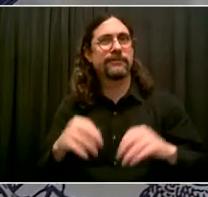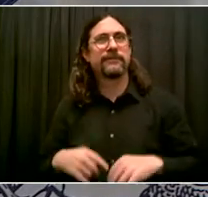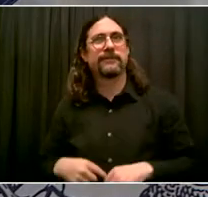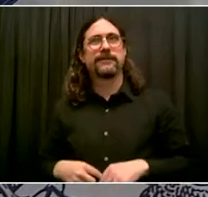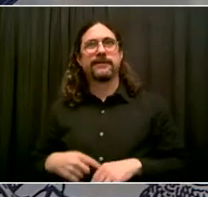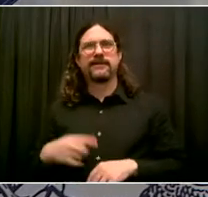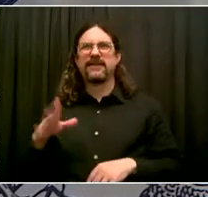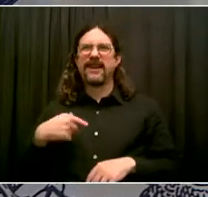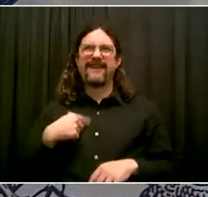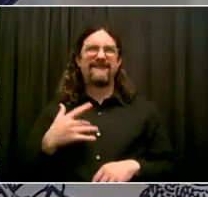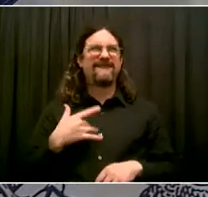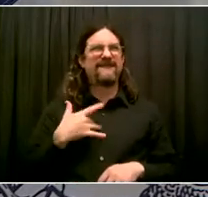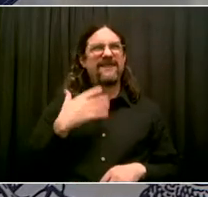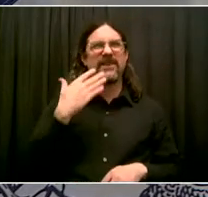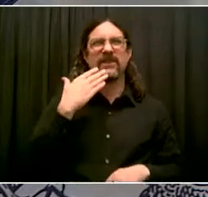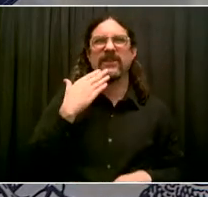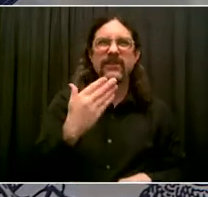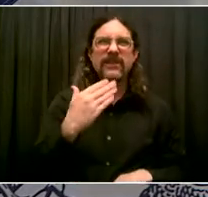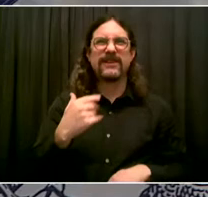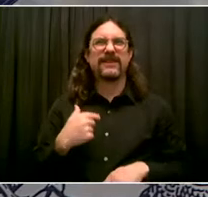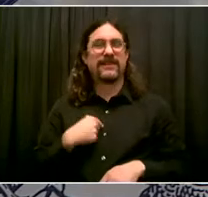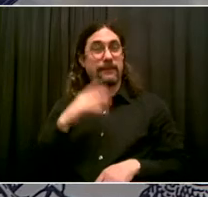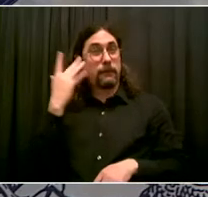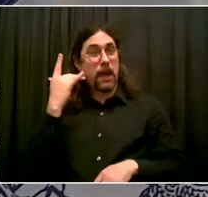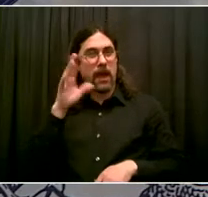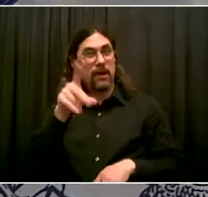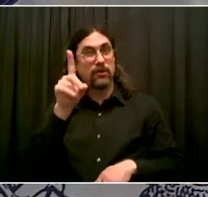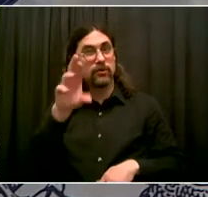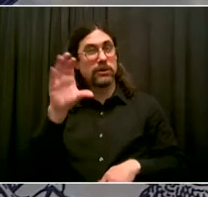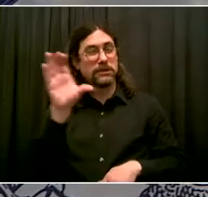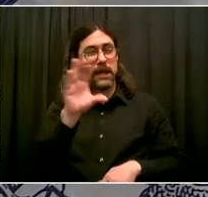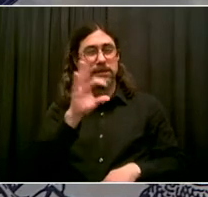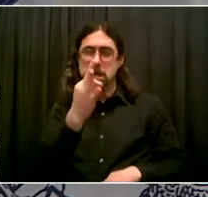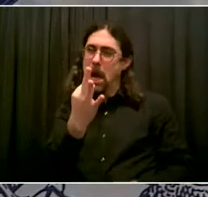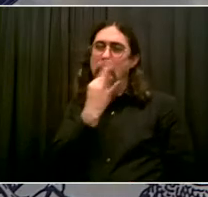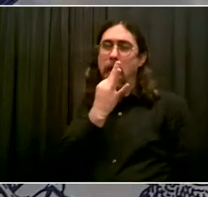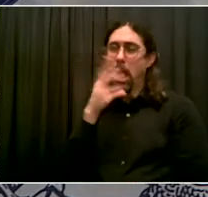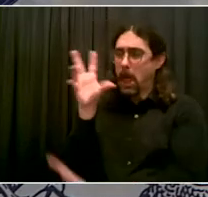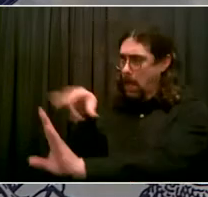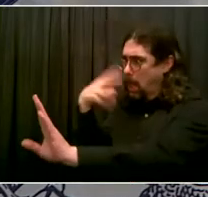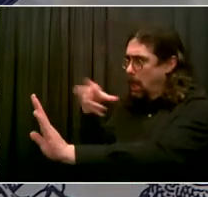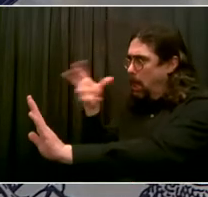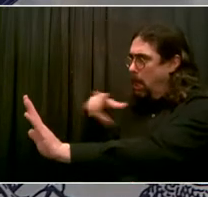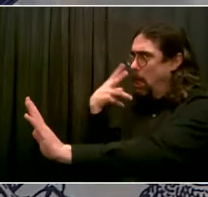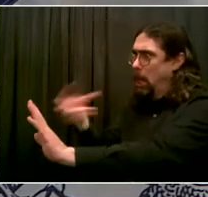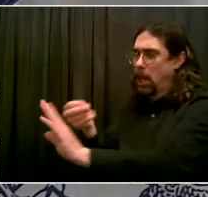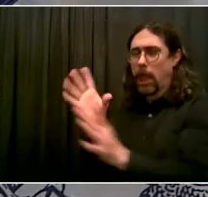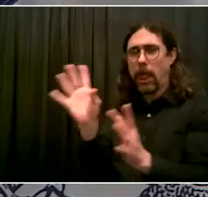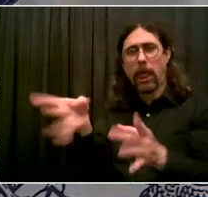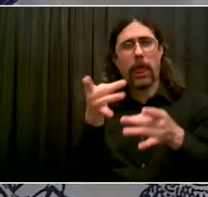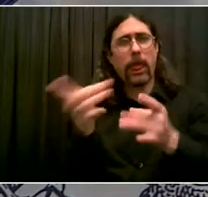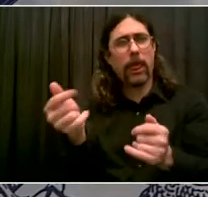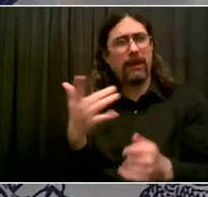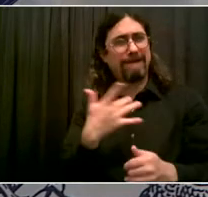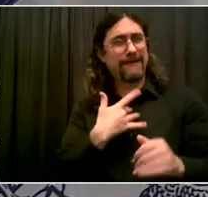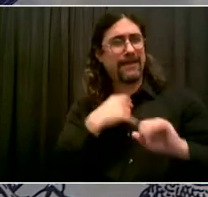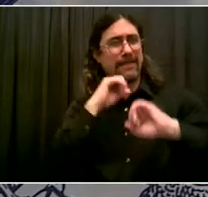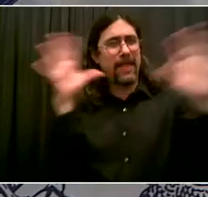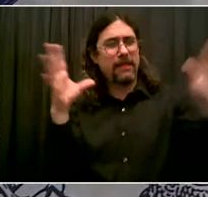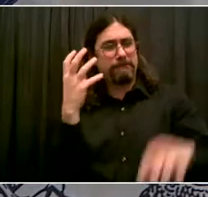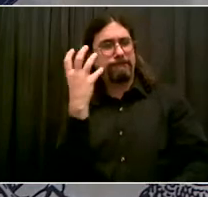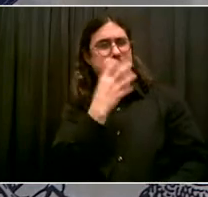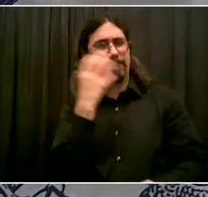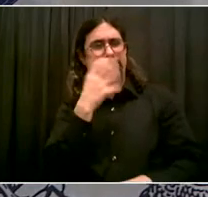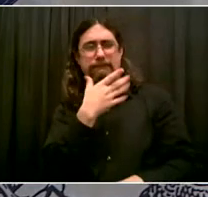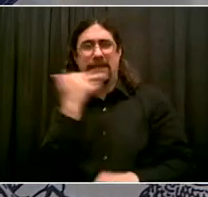Oh, good, good, good. Mayor, first of all, what are you going to do with your vaccination card? Are you going to use it for